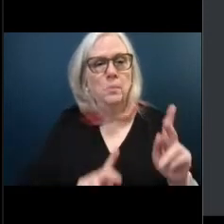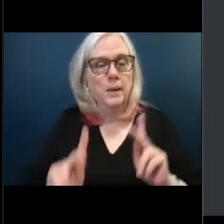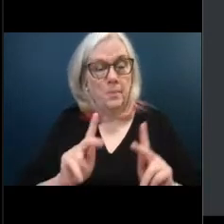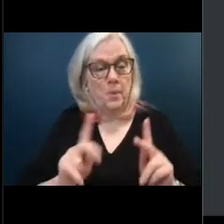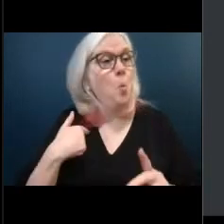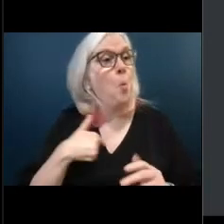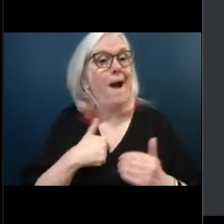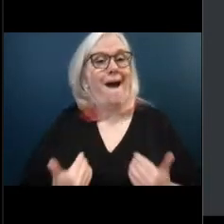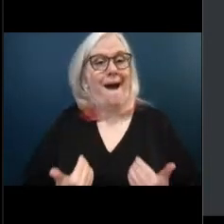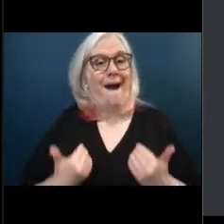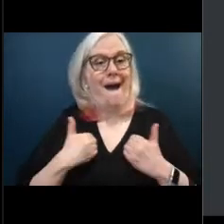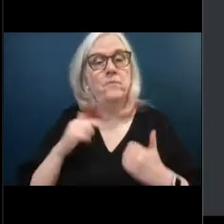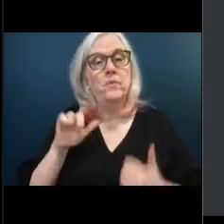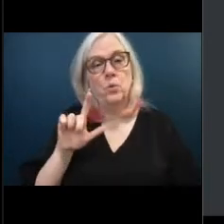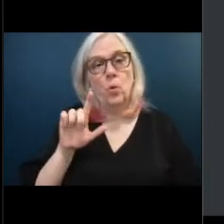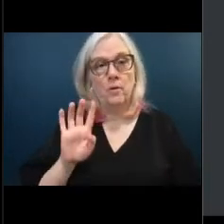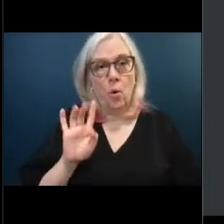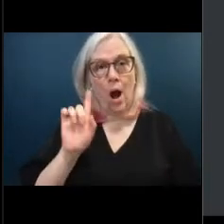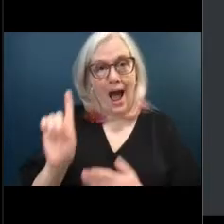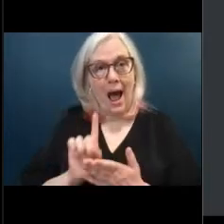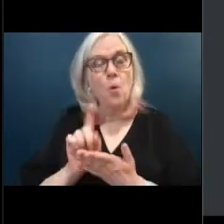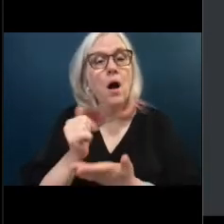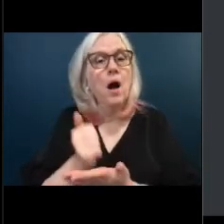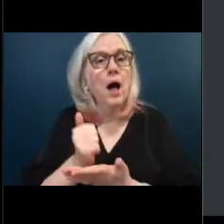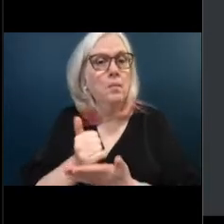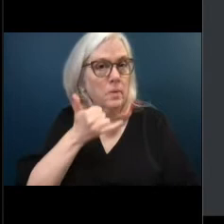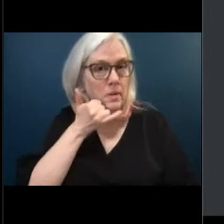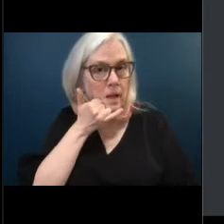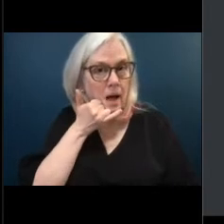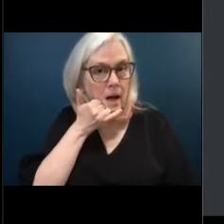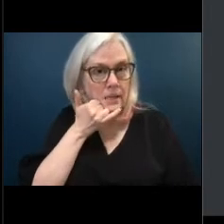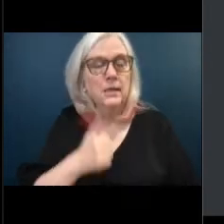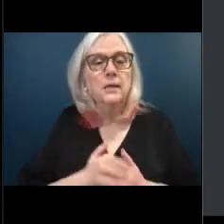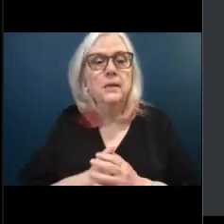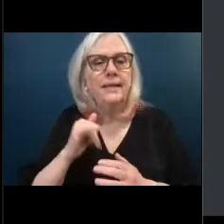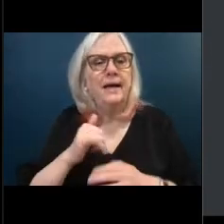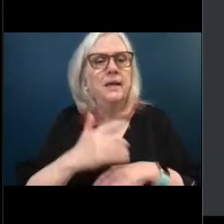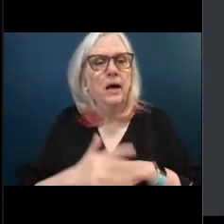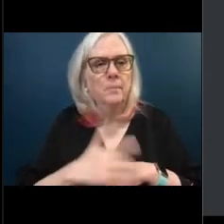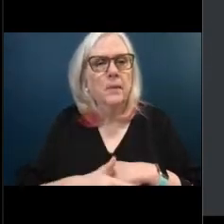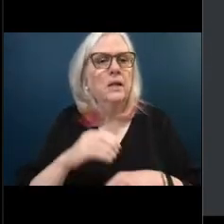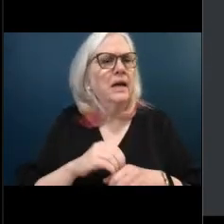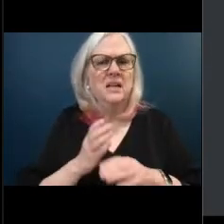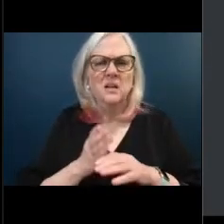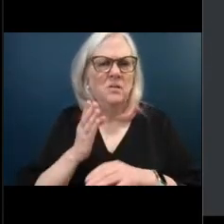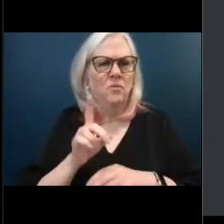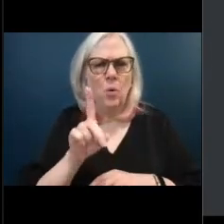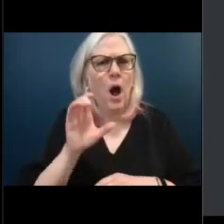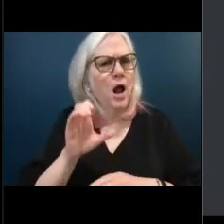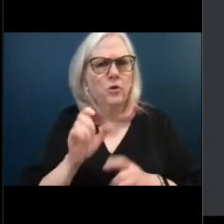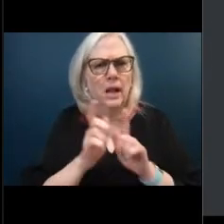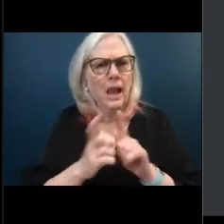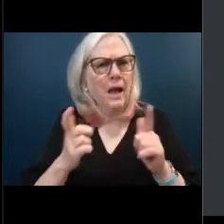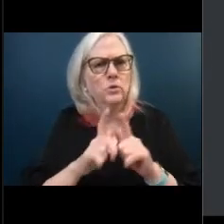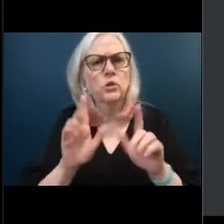the 24-hour helpline available in over 200 languages, providing master